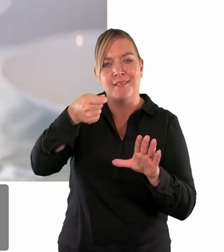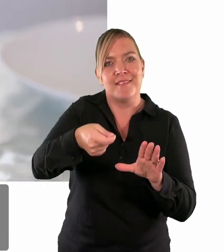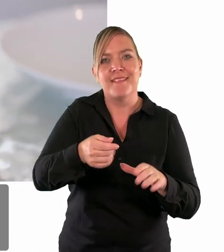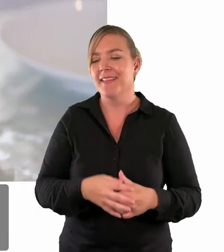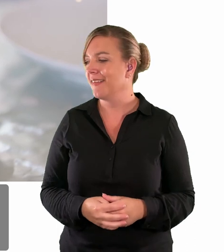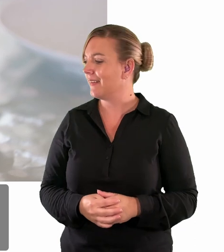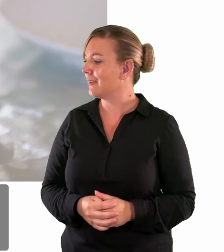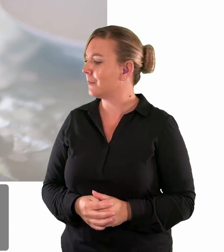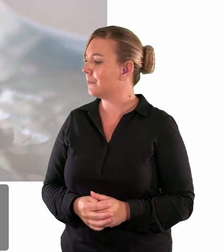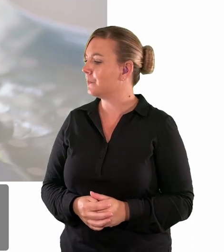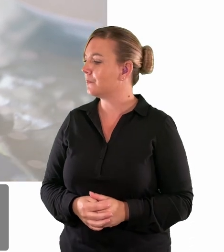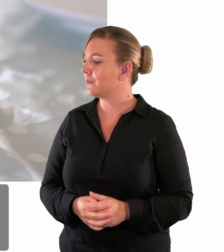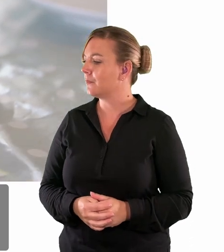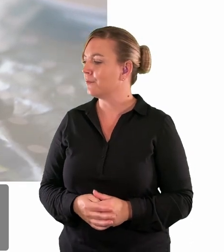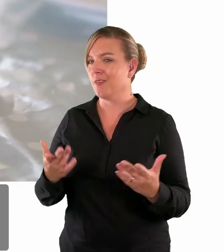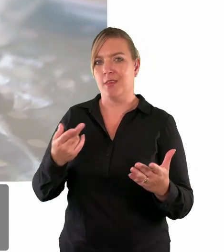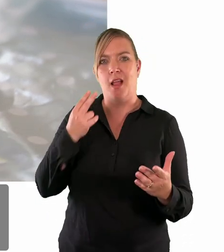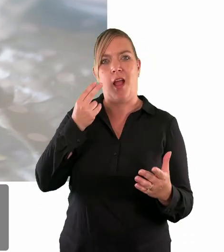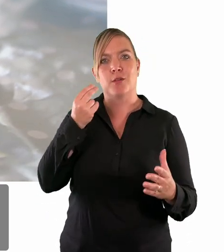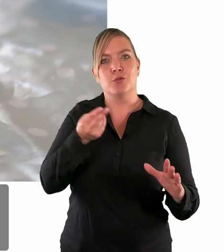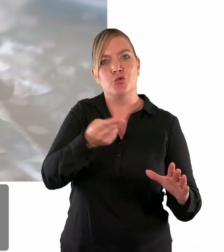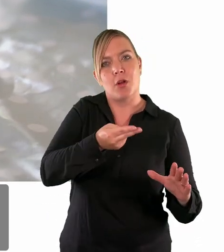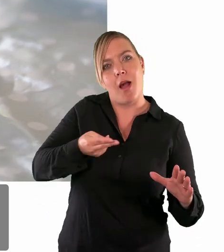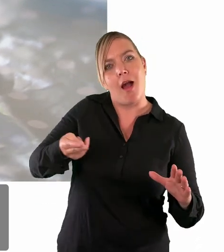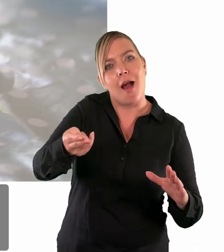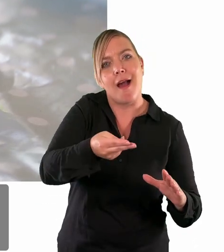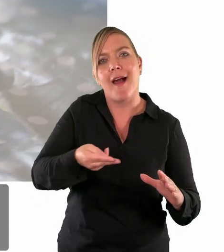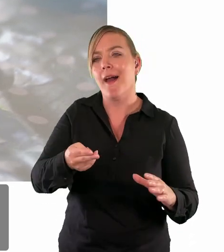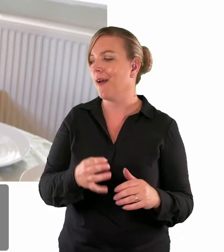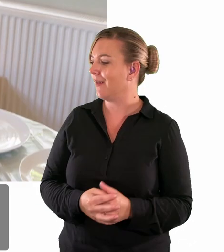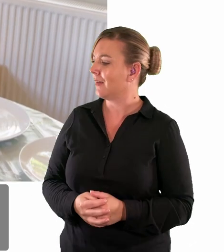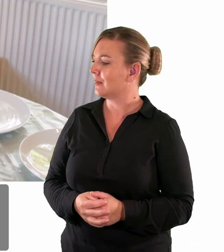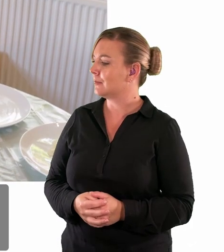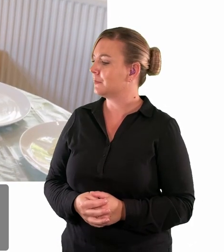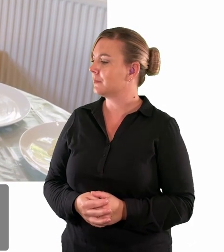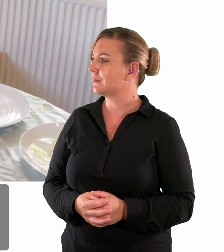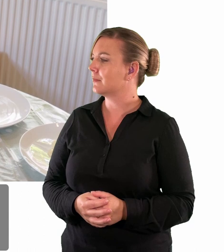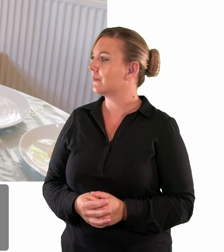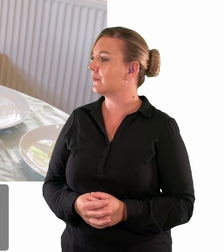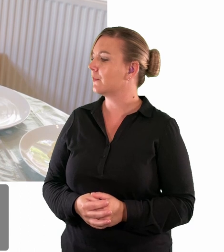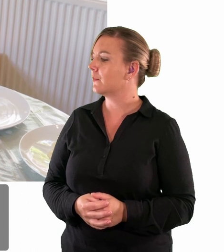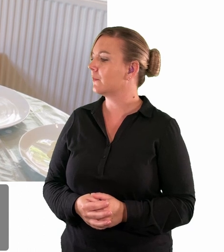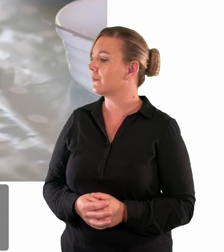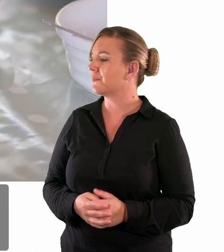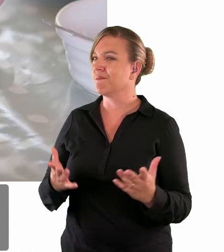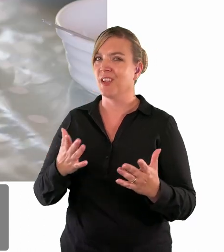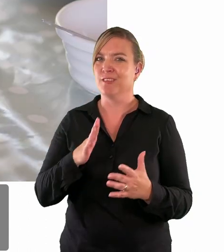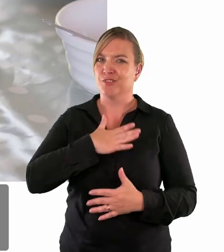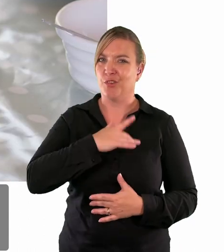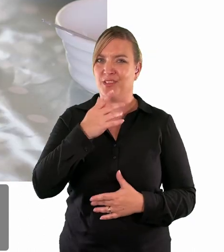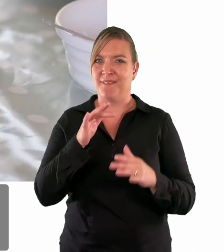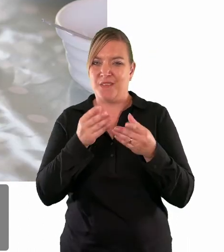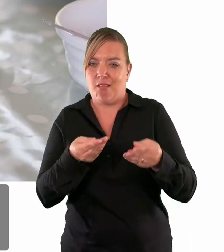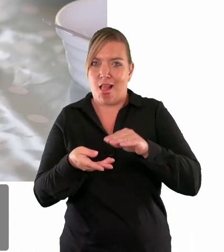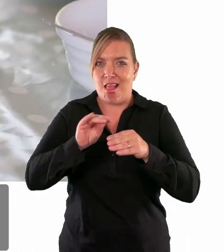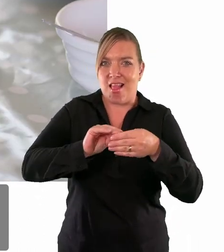so then let's just put a little bit of this sugar on here and then uh just excuse my fingers a moment i'm gonna